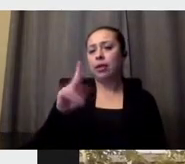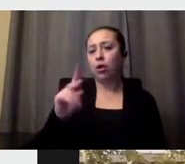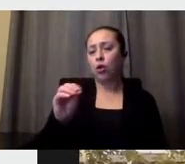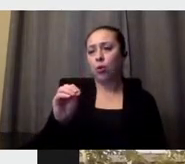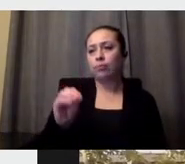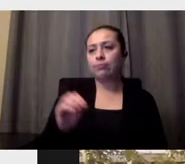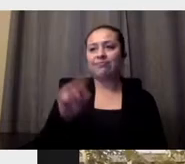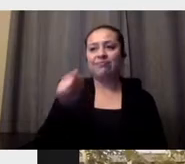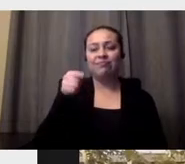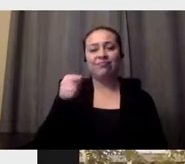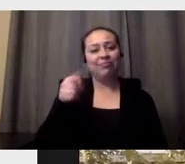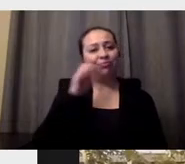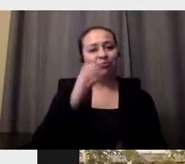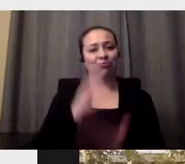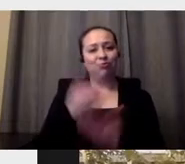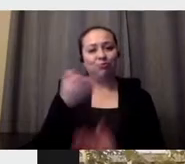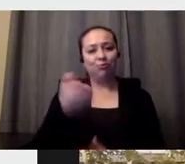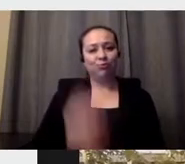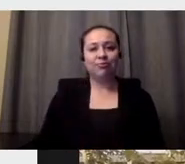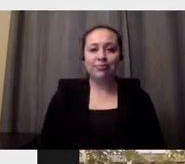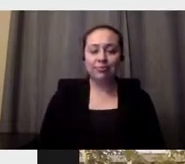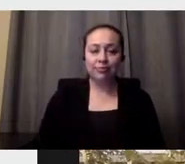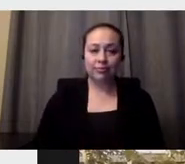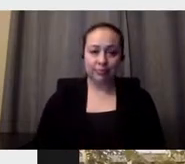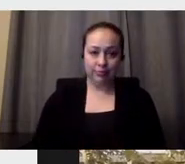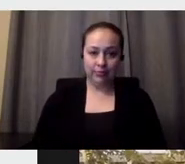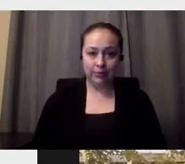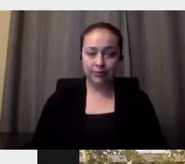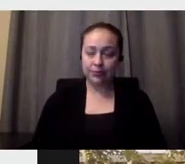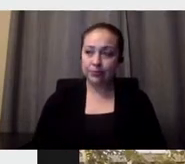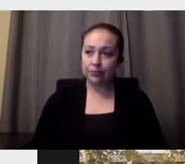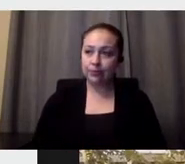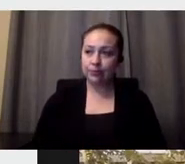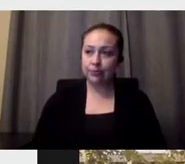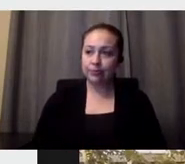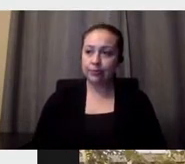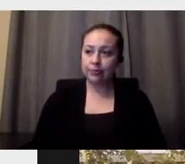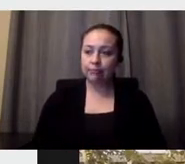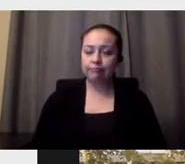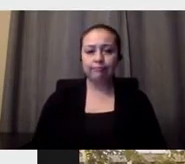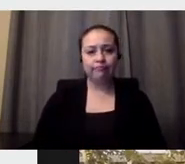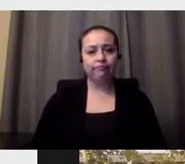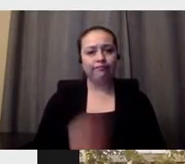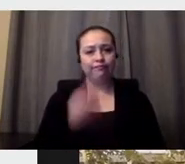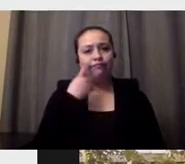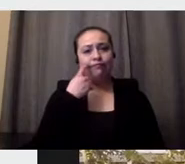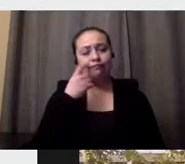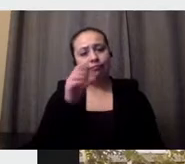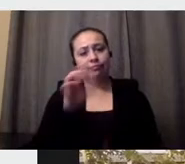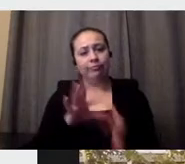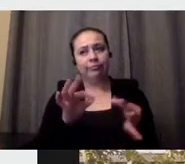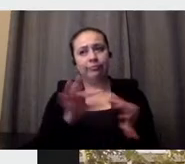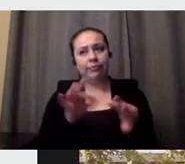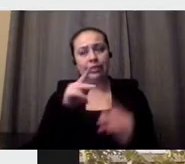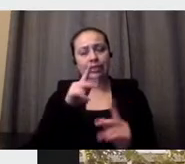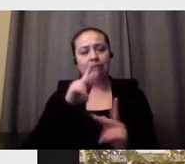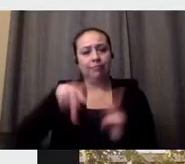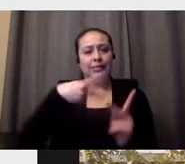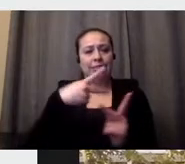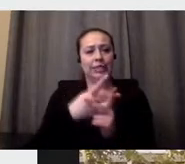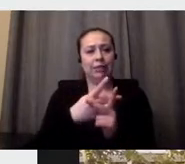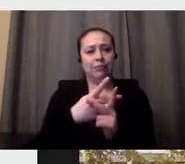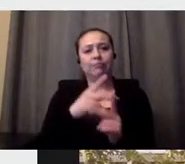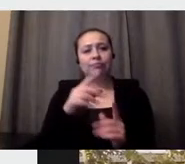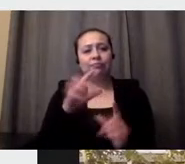and we can see that, like I mentioned just before, there's this type of letters, big lungs,